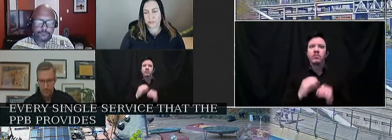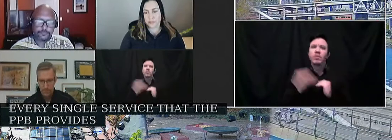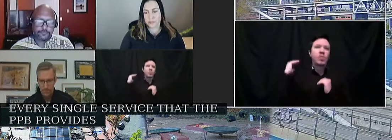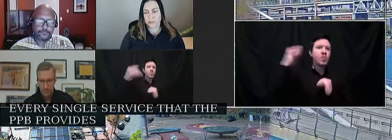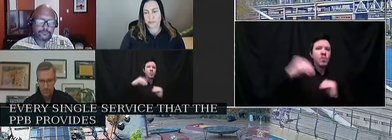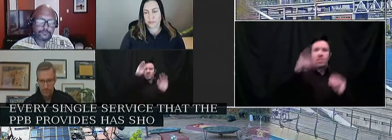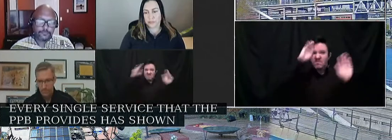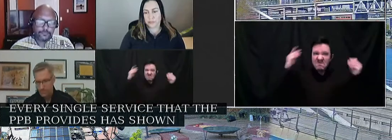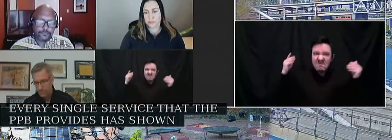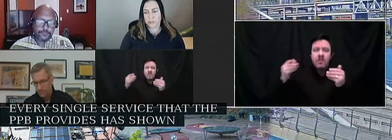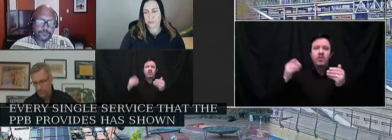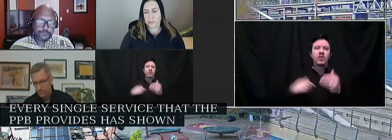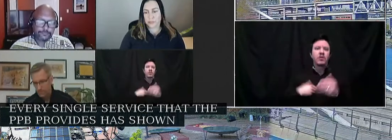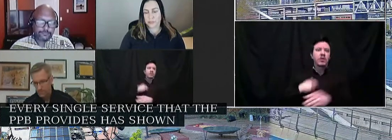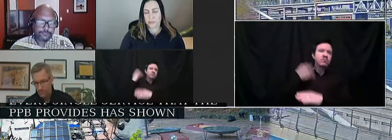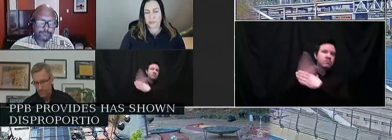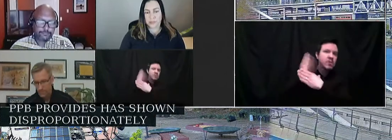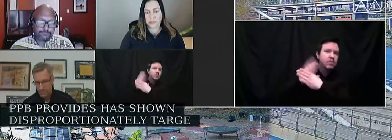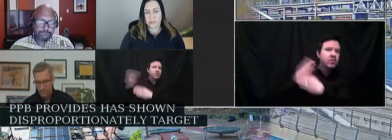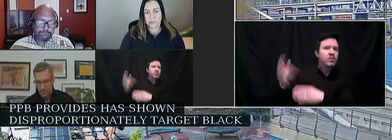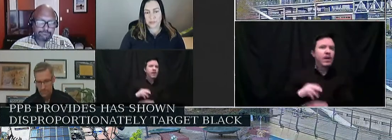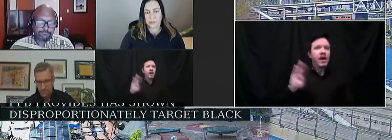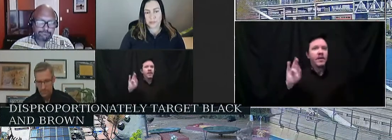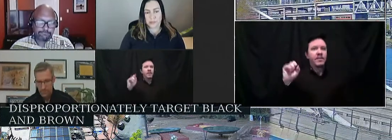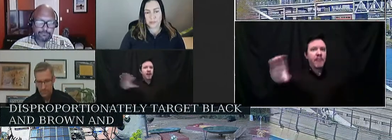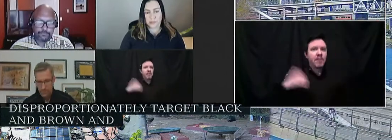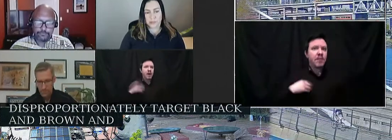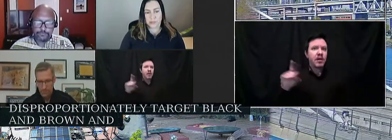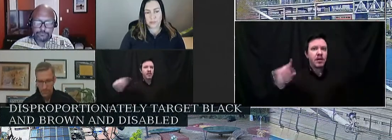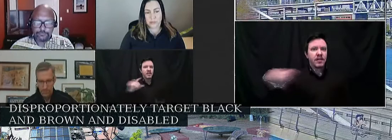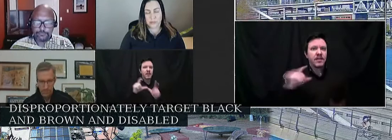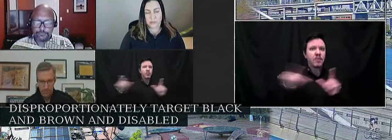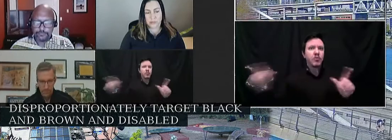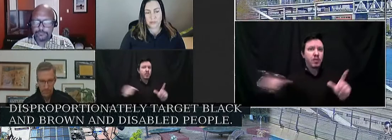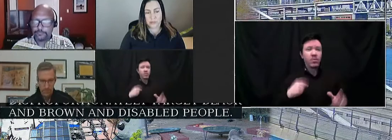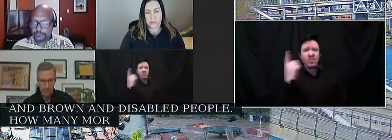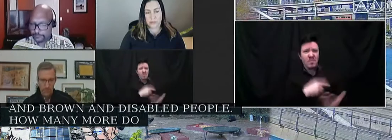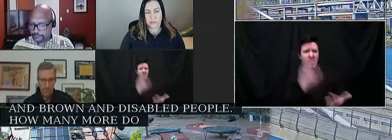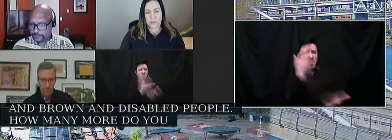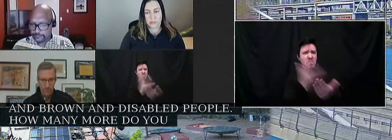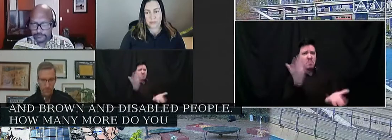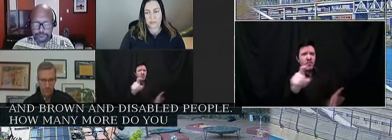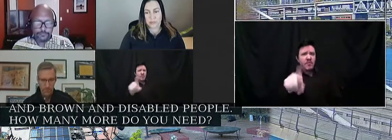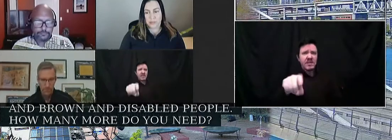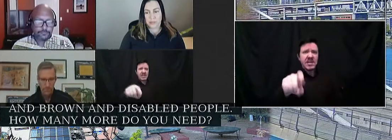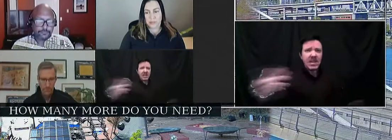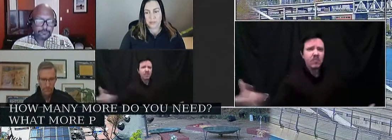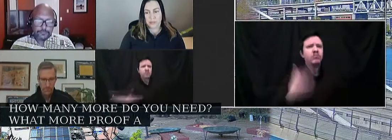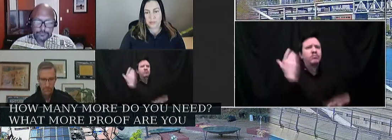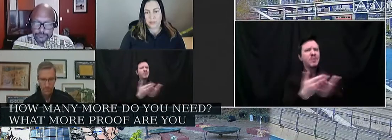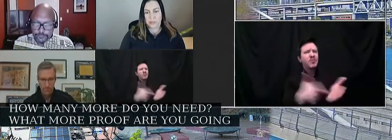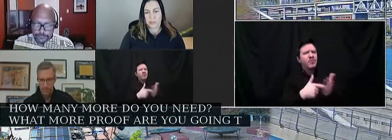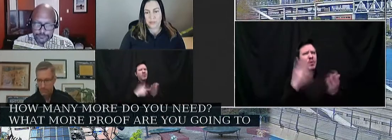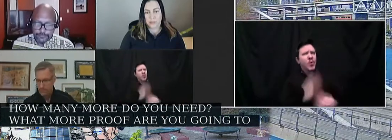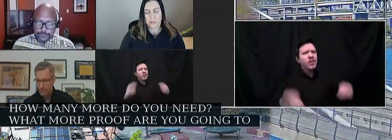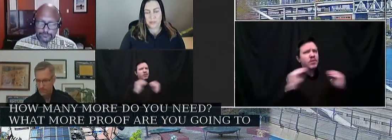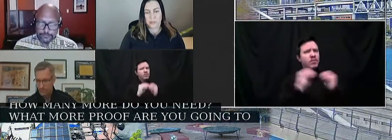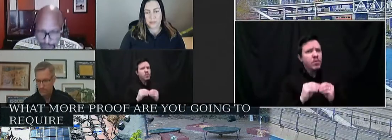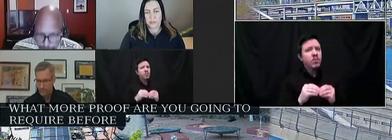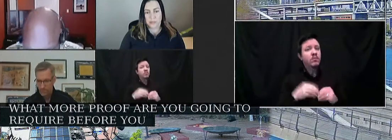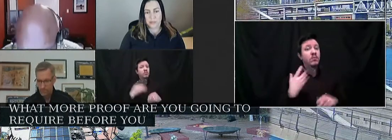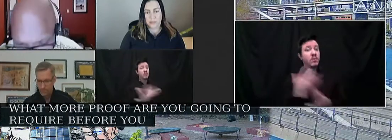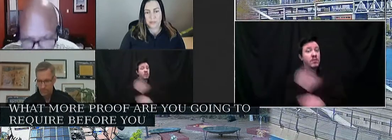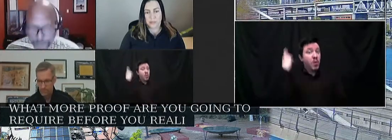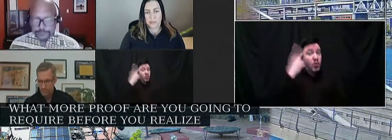people and disabled people. I don't, how many more do you need? I don't, what more proof are you going to require before you realize the problem is